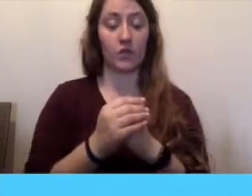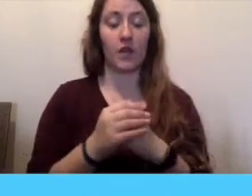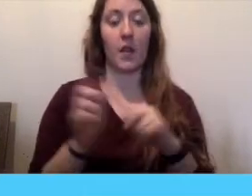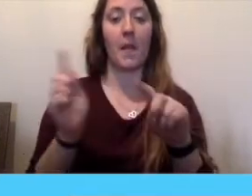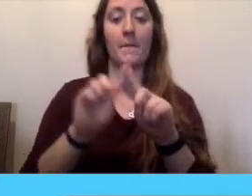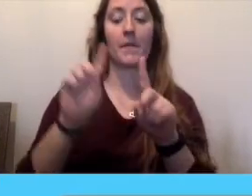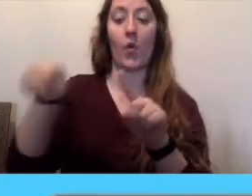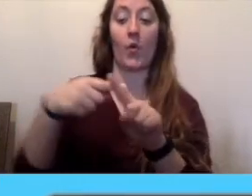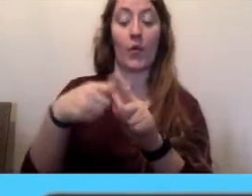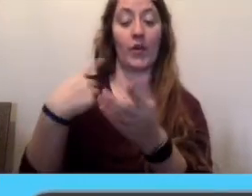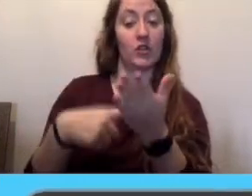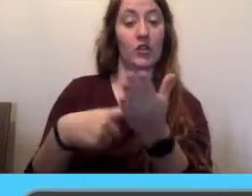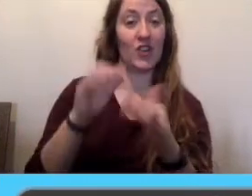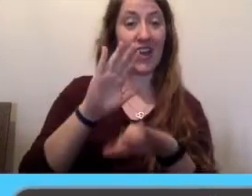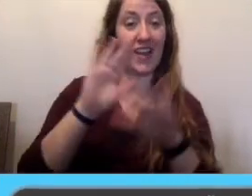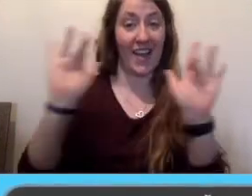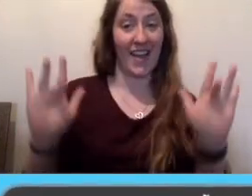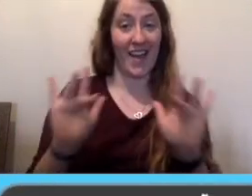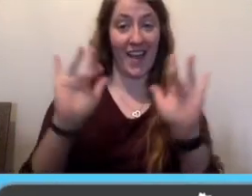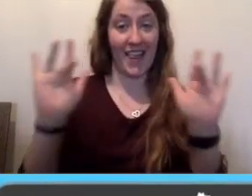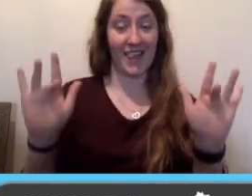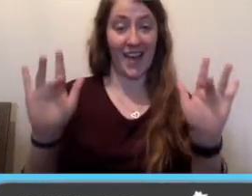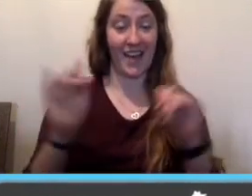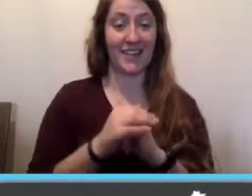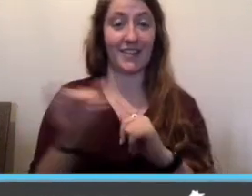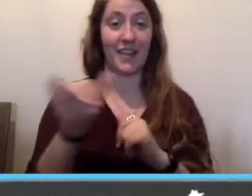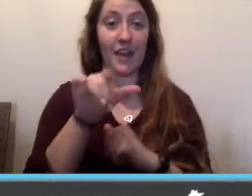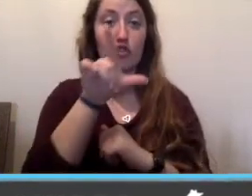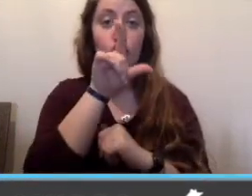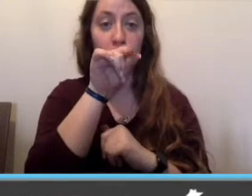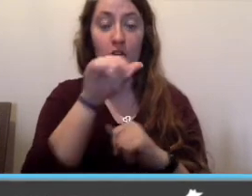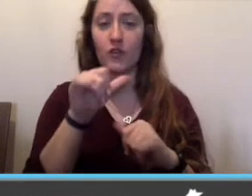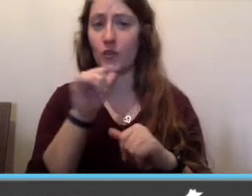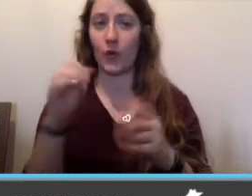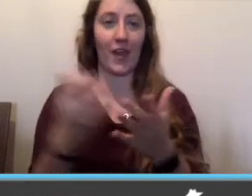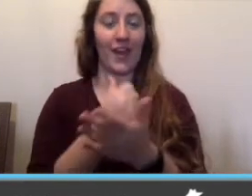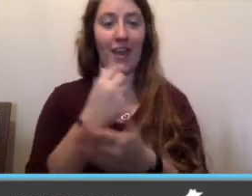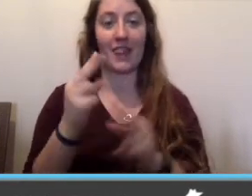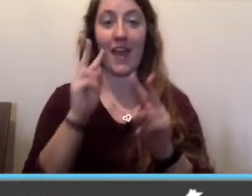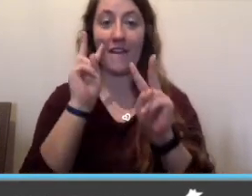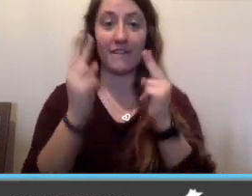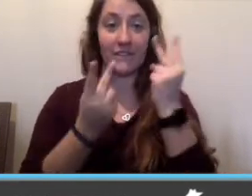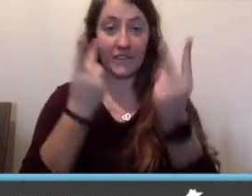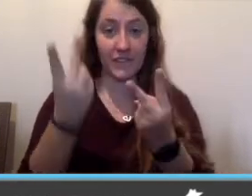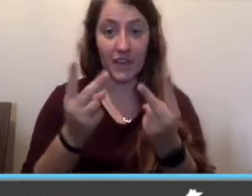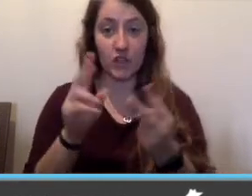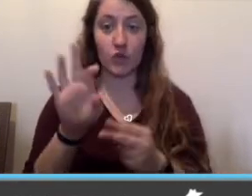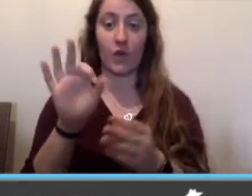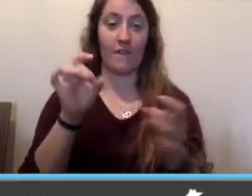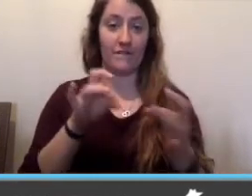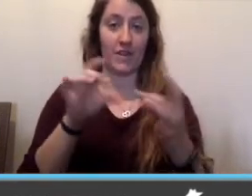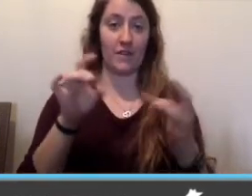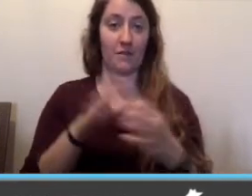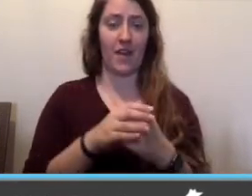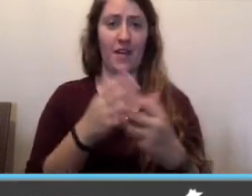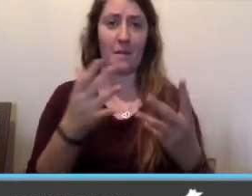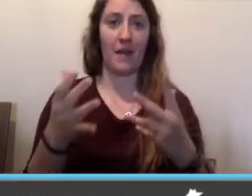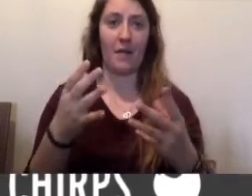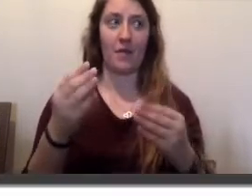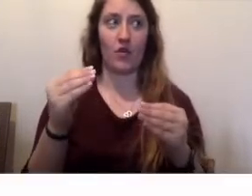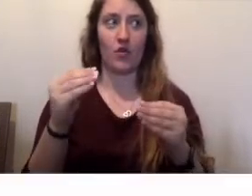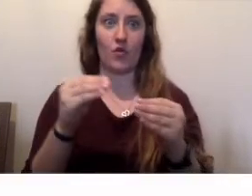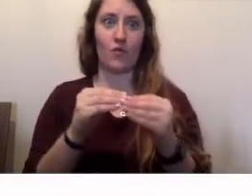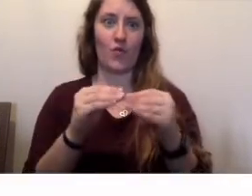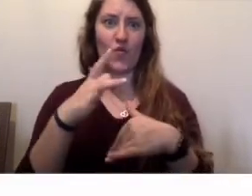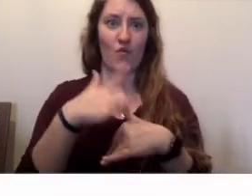especially through text platforms like Twitter, you don't get that visual feedback. You might end up being more blunt or forceful than usual.